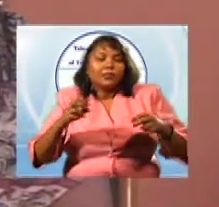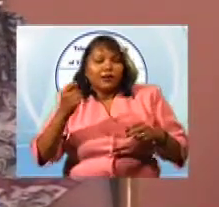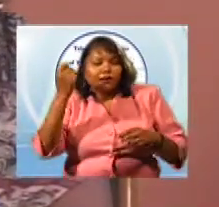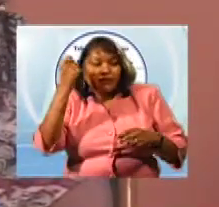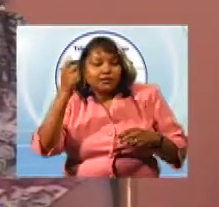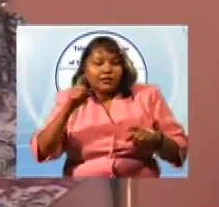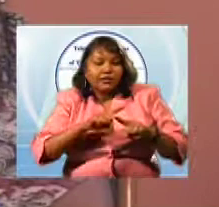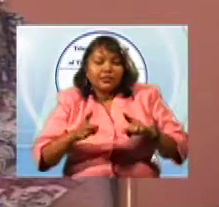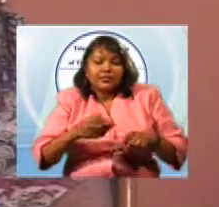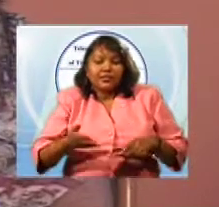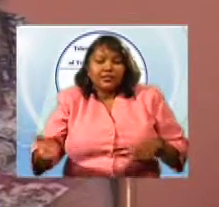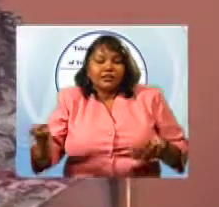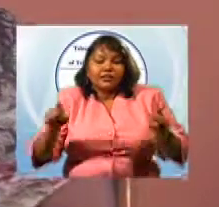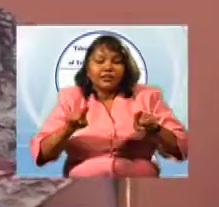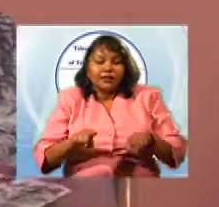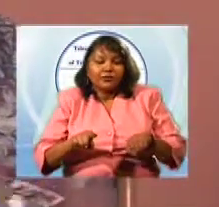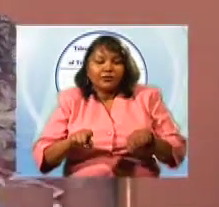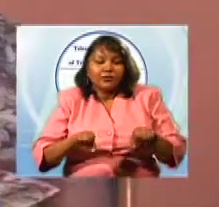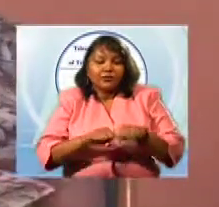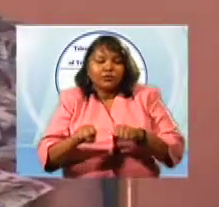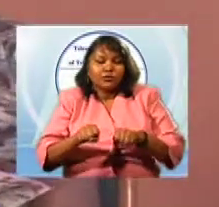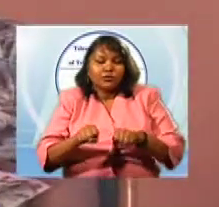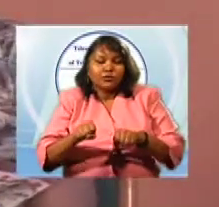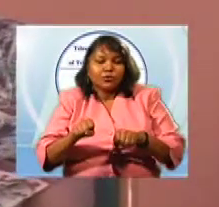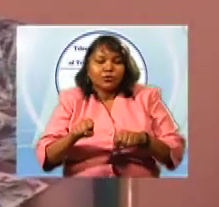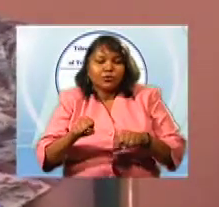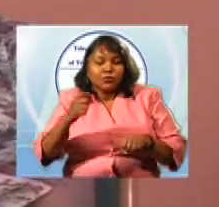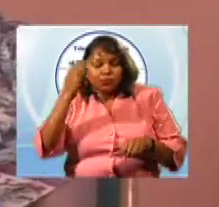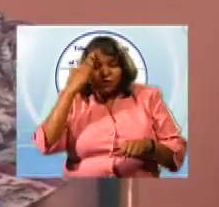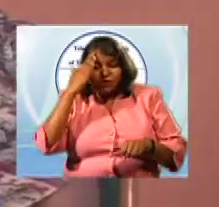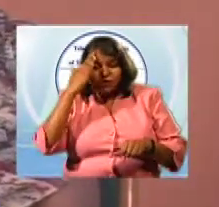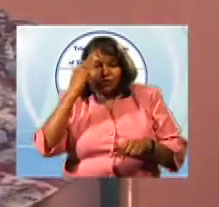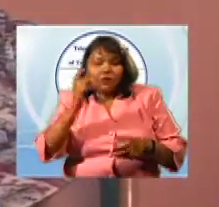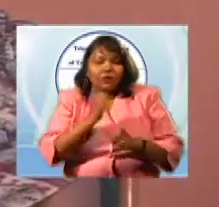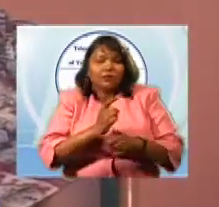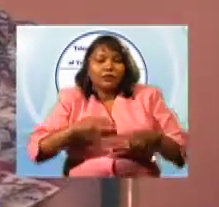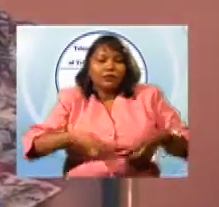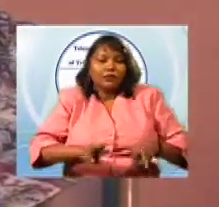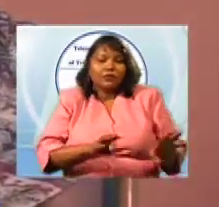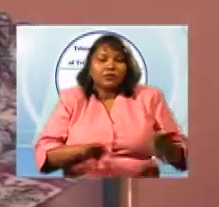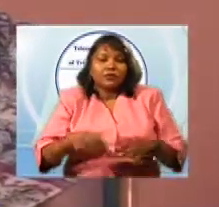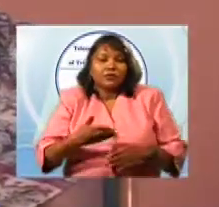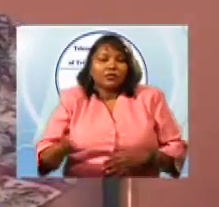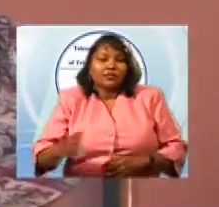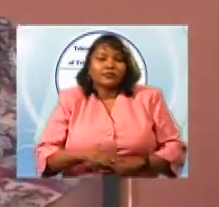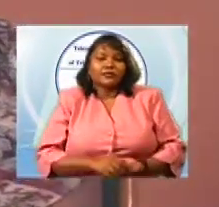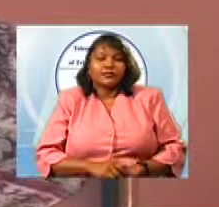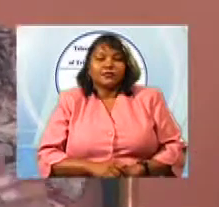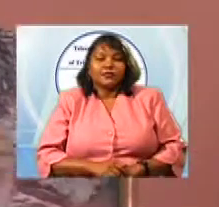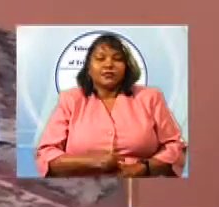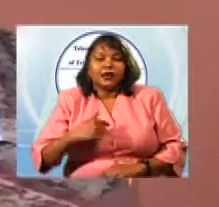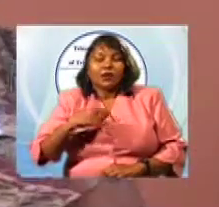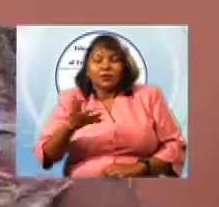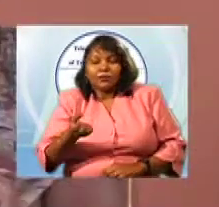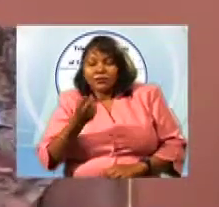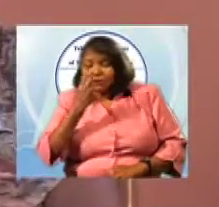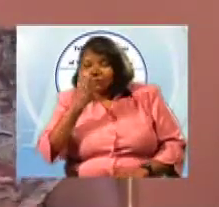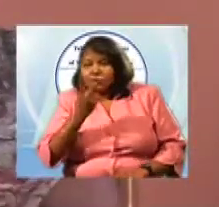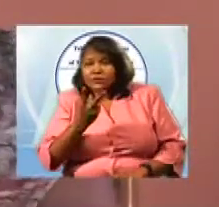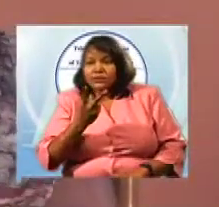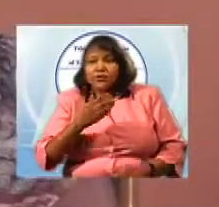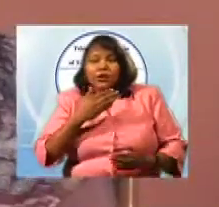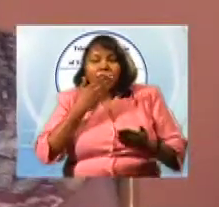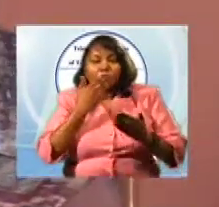that this is not necessarily the way they would want to see things go. So I would want to see a